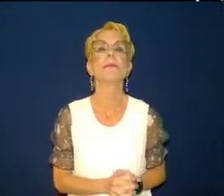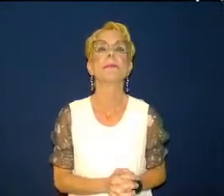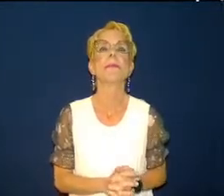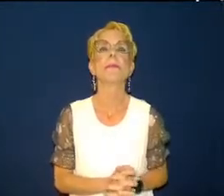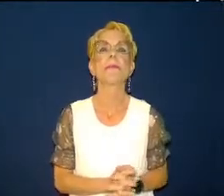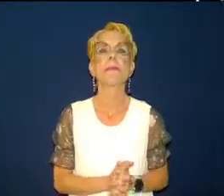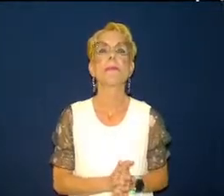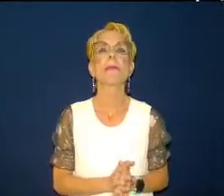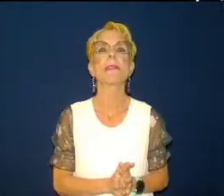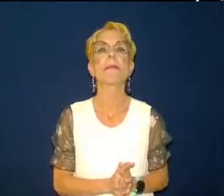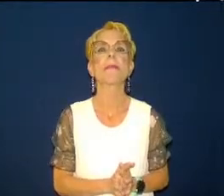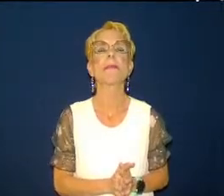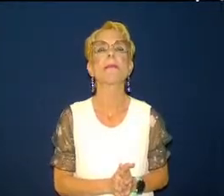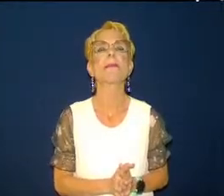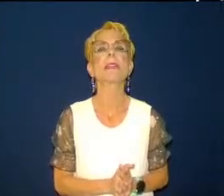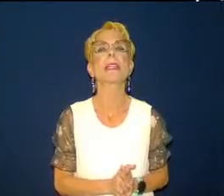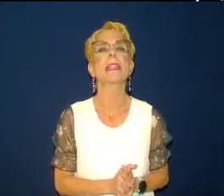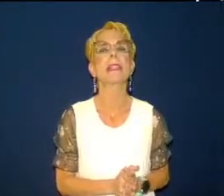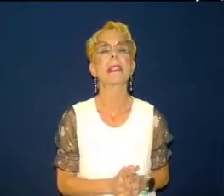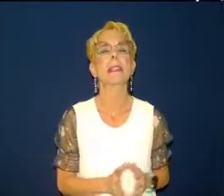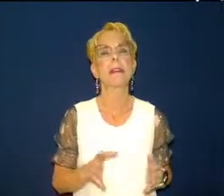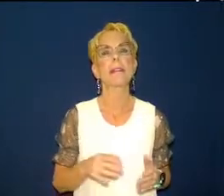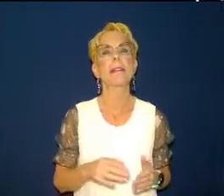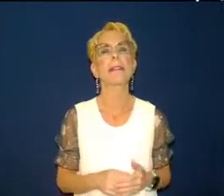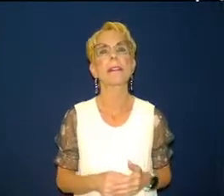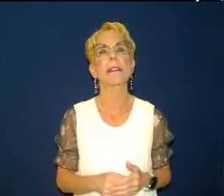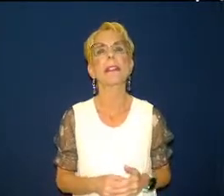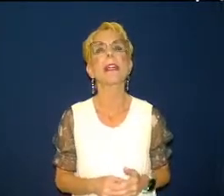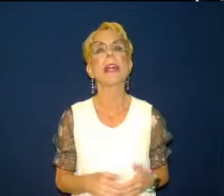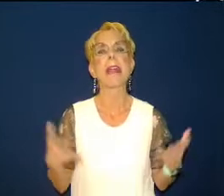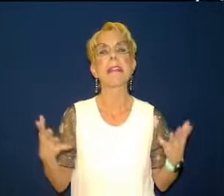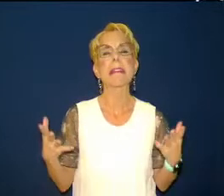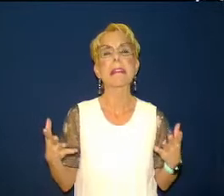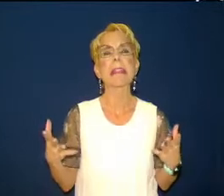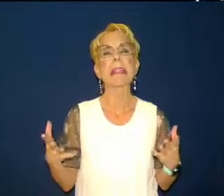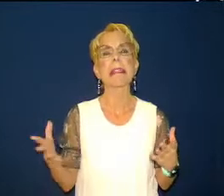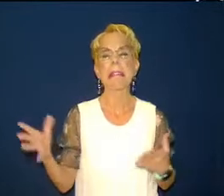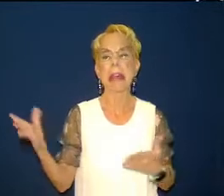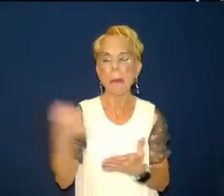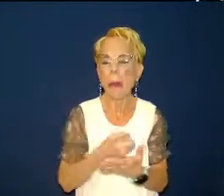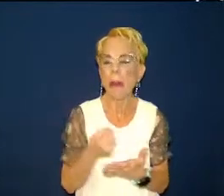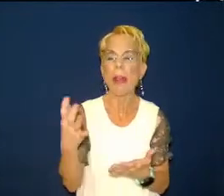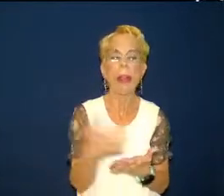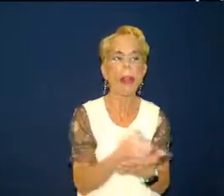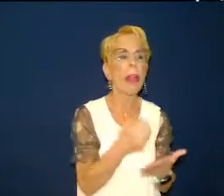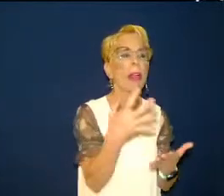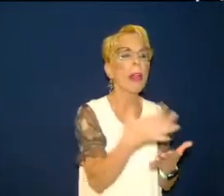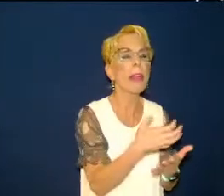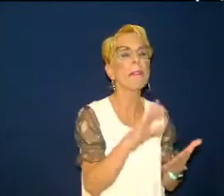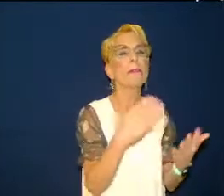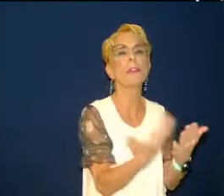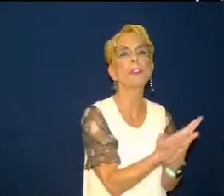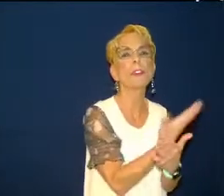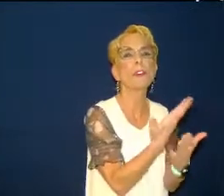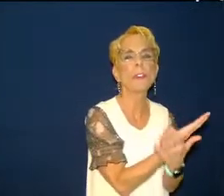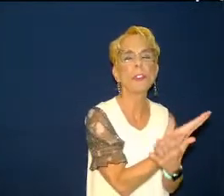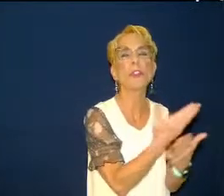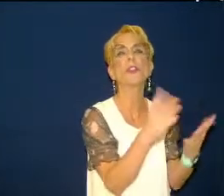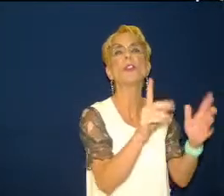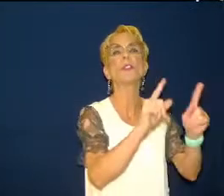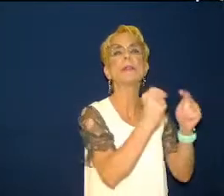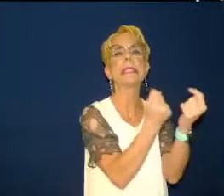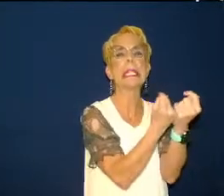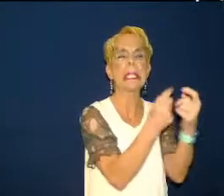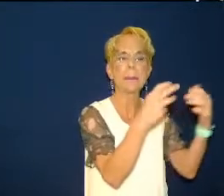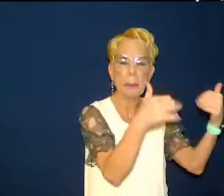because he was out here coaching and he was recruiting say not sam galloway benny galloway to play football for the university of